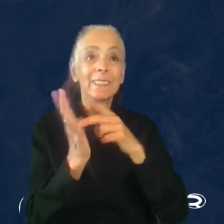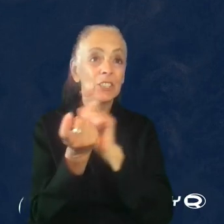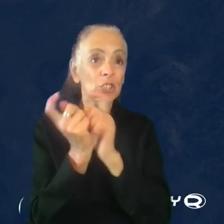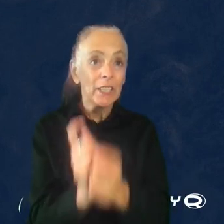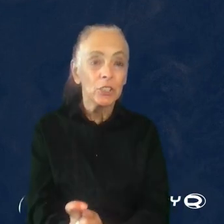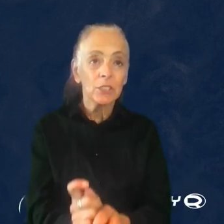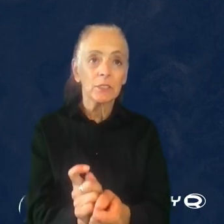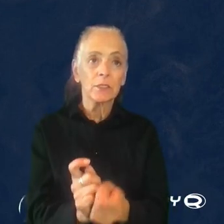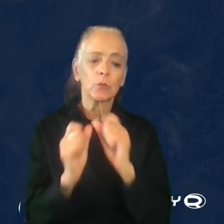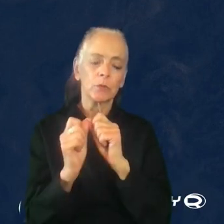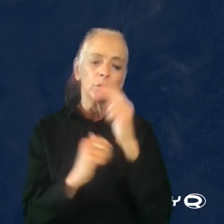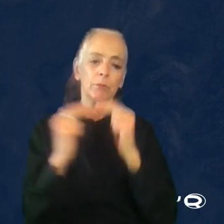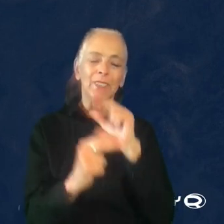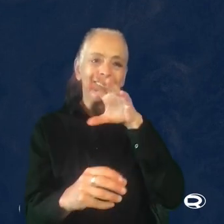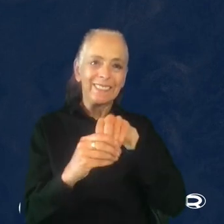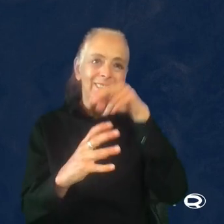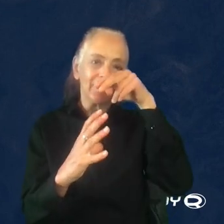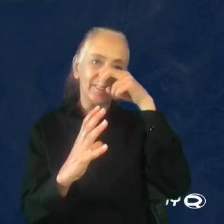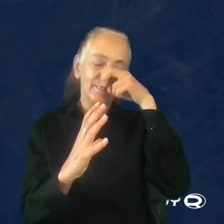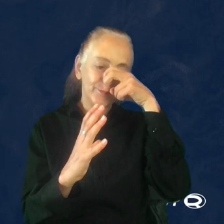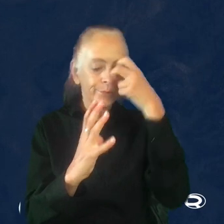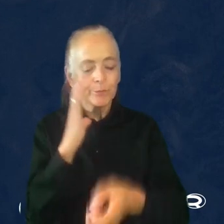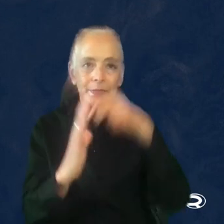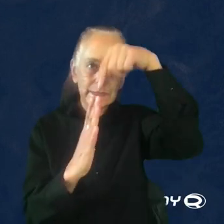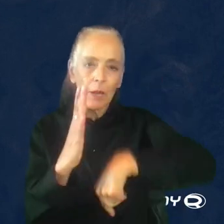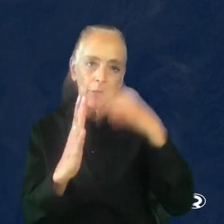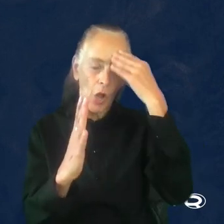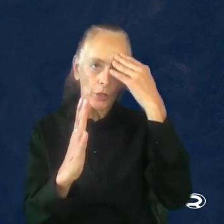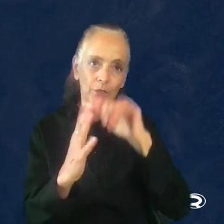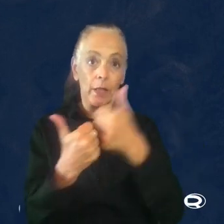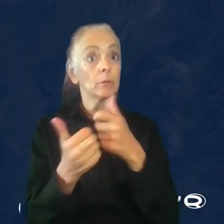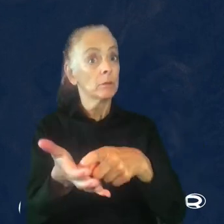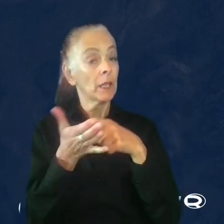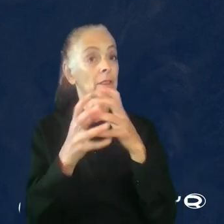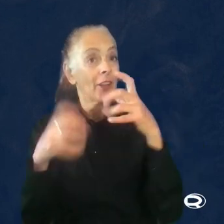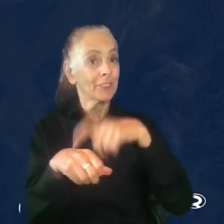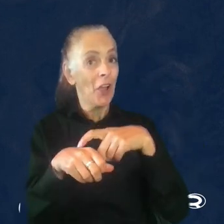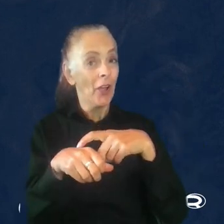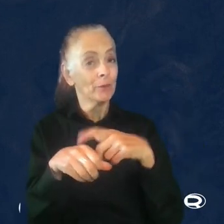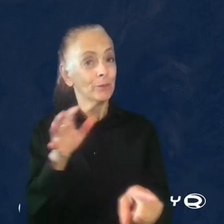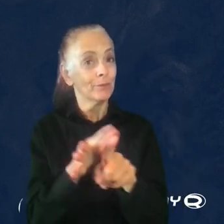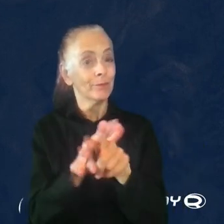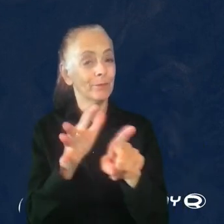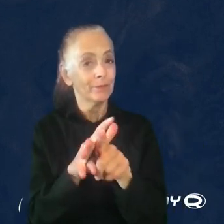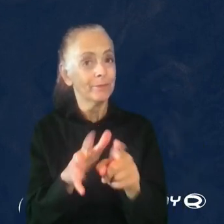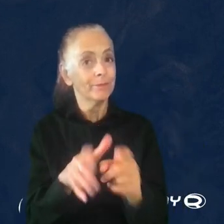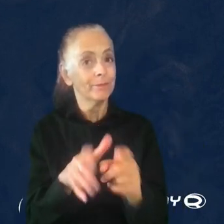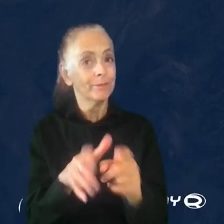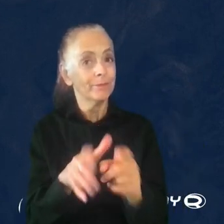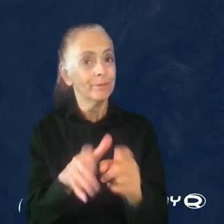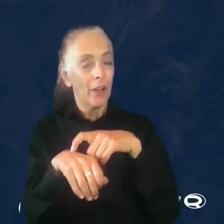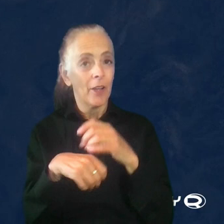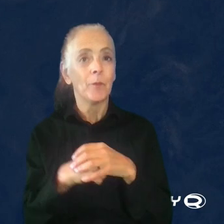that in-depth knowledge of the game. And that takes a lot of time. It's time consuming to be present. I now spend a lot more time